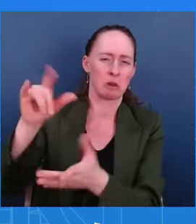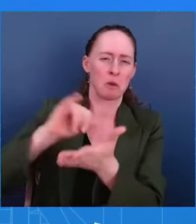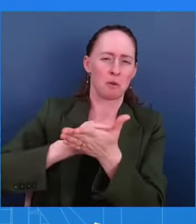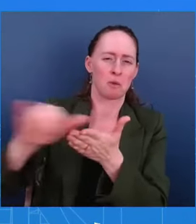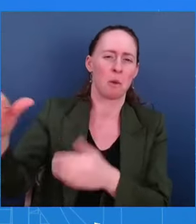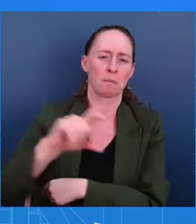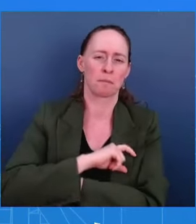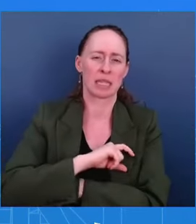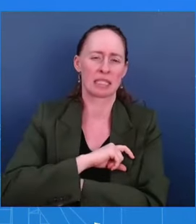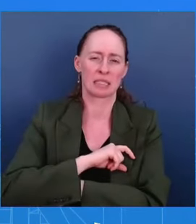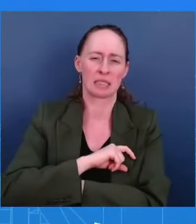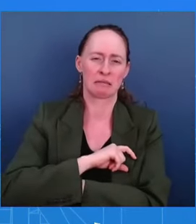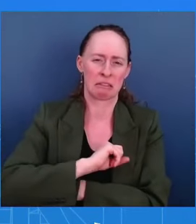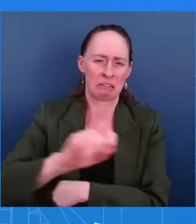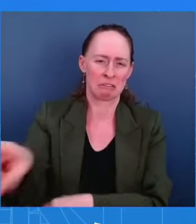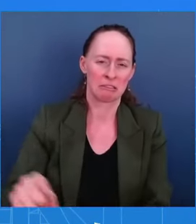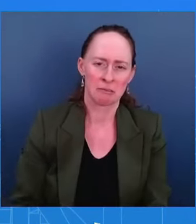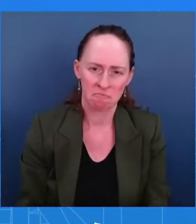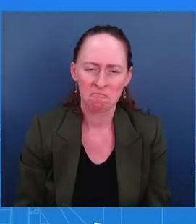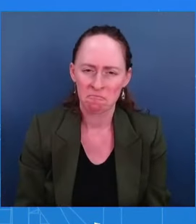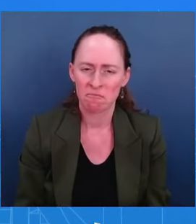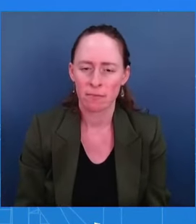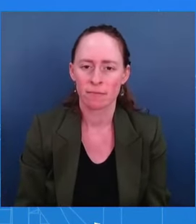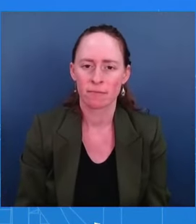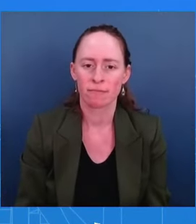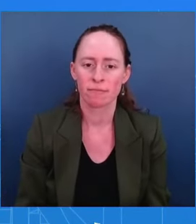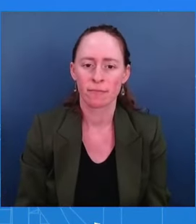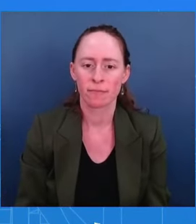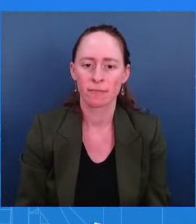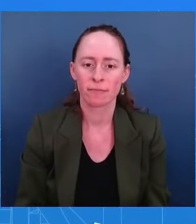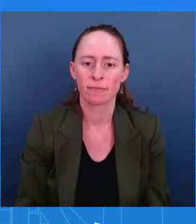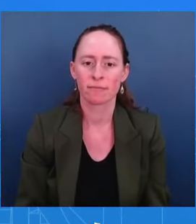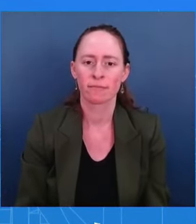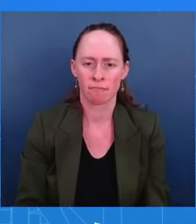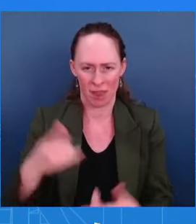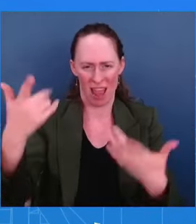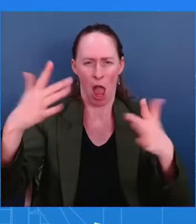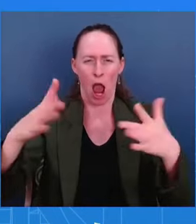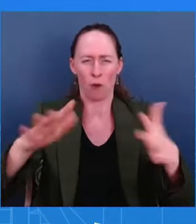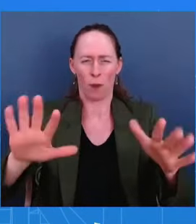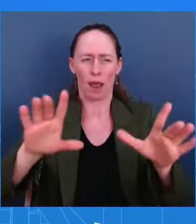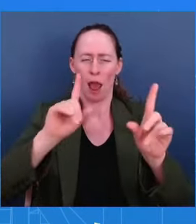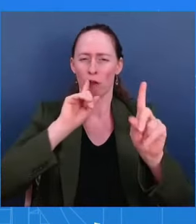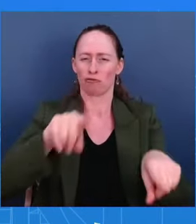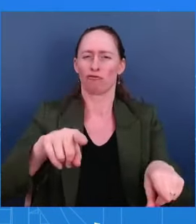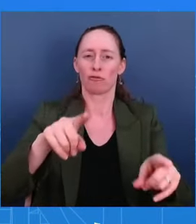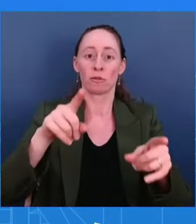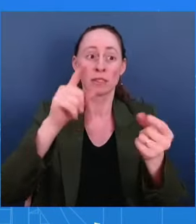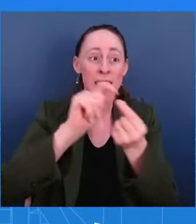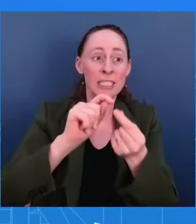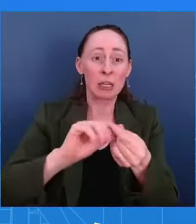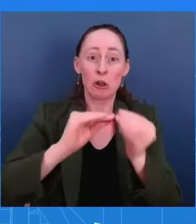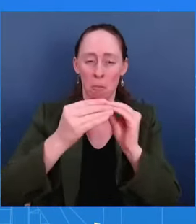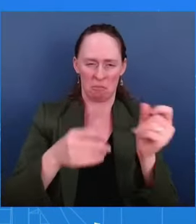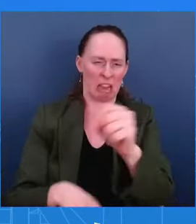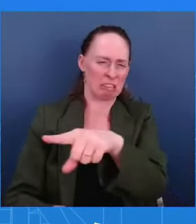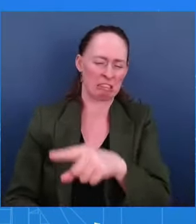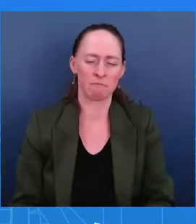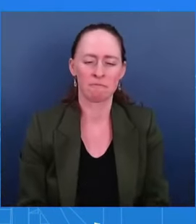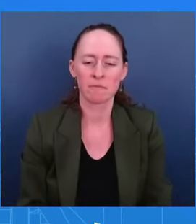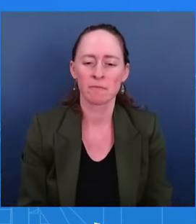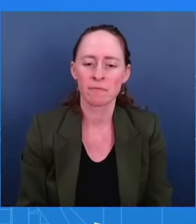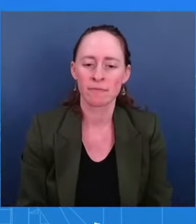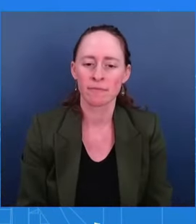spoke to that number that was being used. And I would refer you to them. And so my last question, then, would be, if the Vice President's